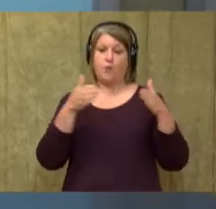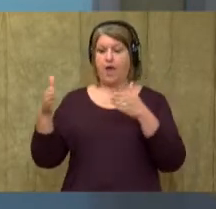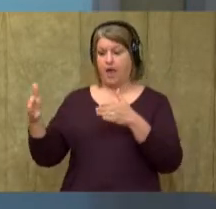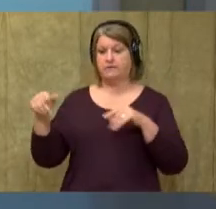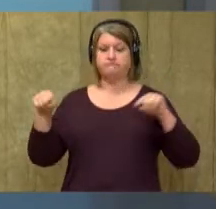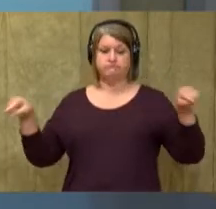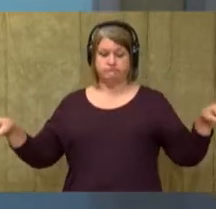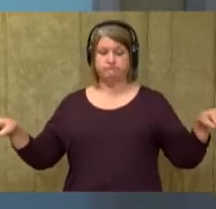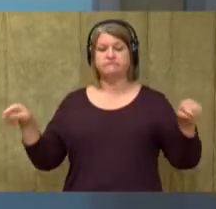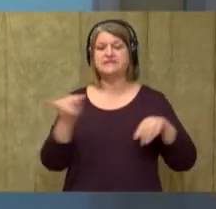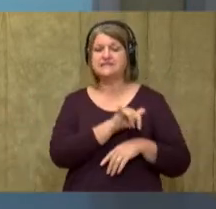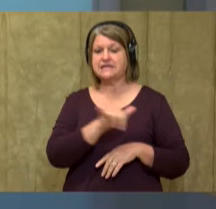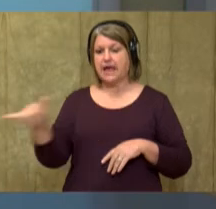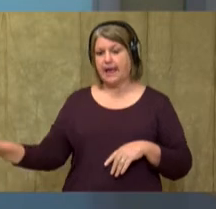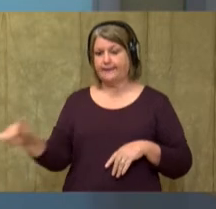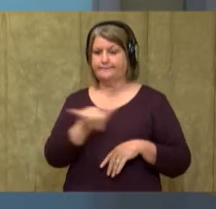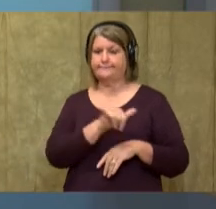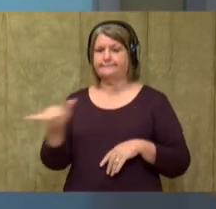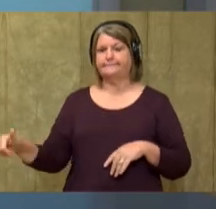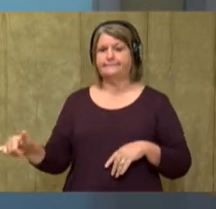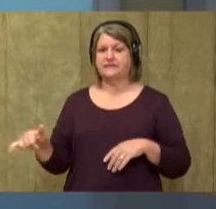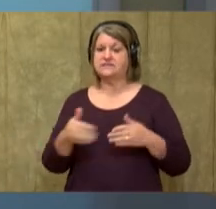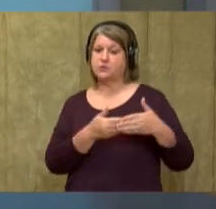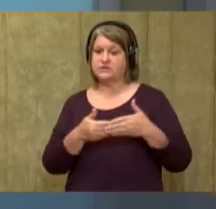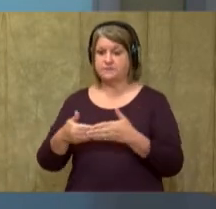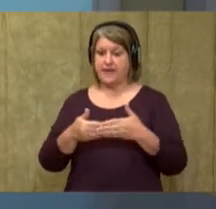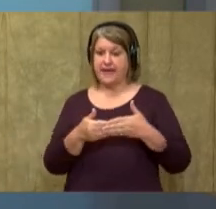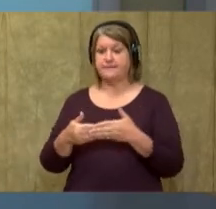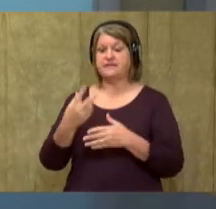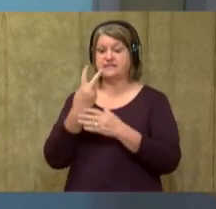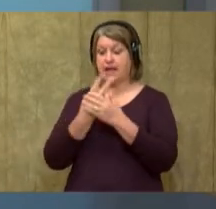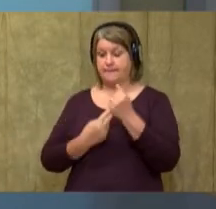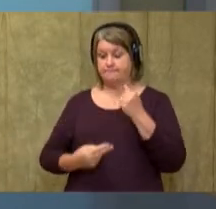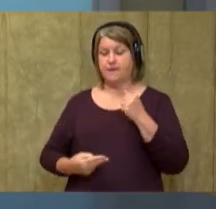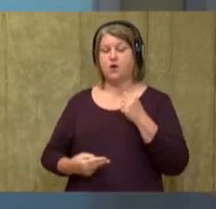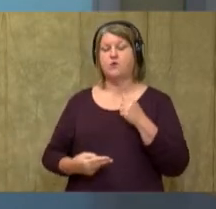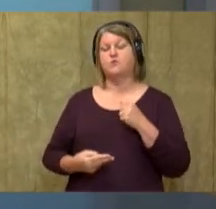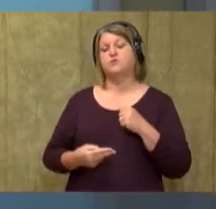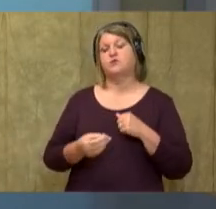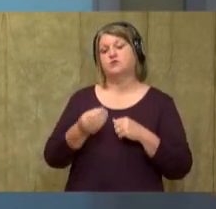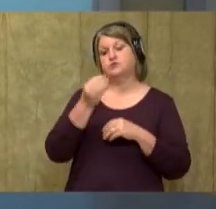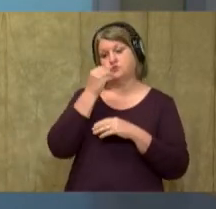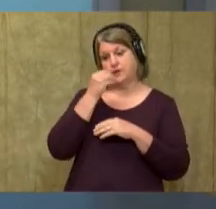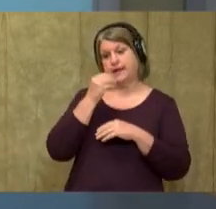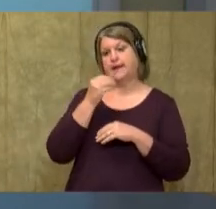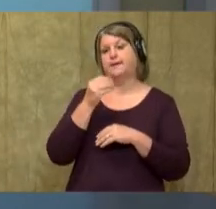are the same. So, as cubs or babies, they both drink milk.